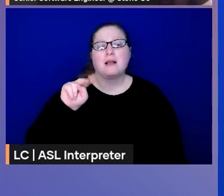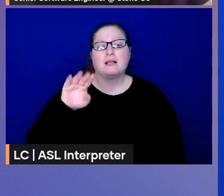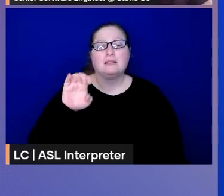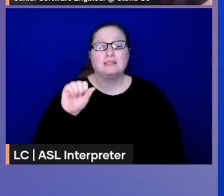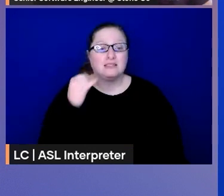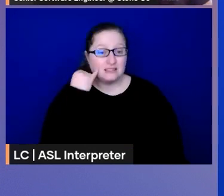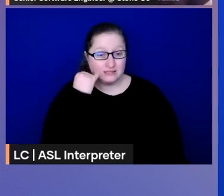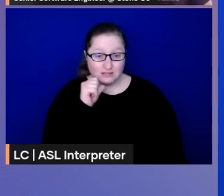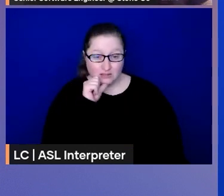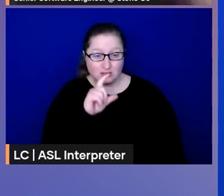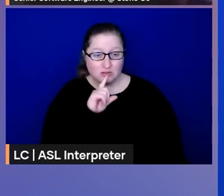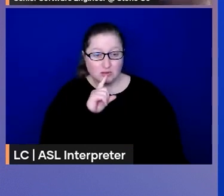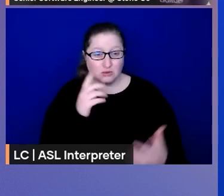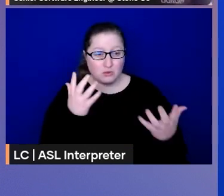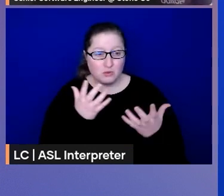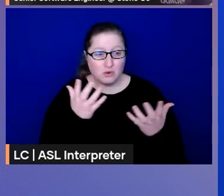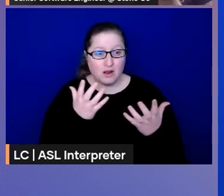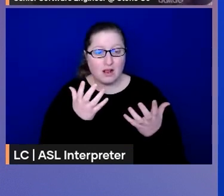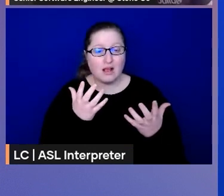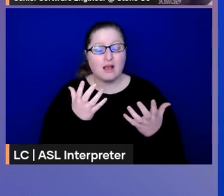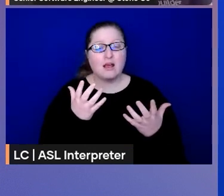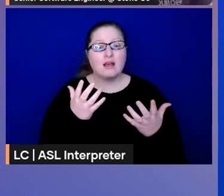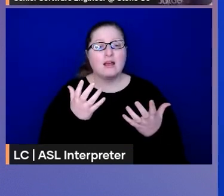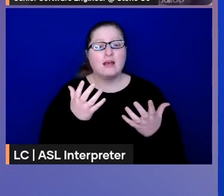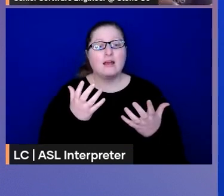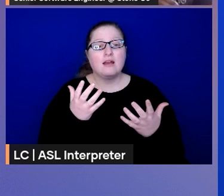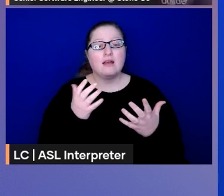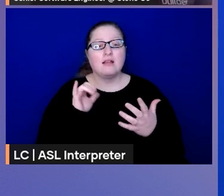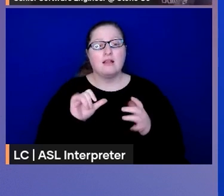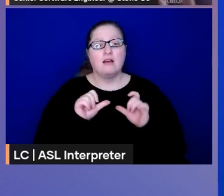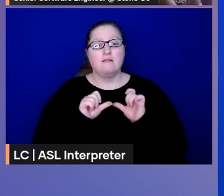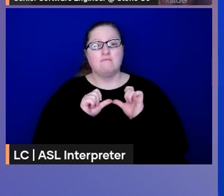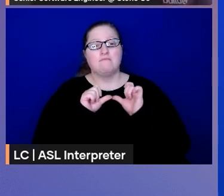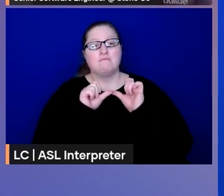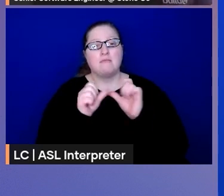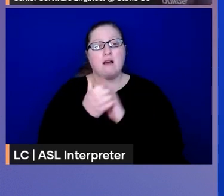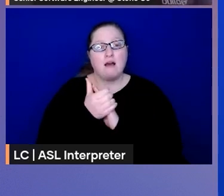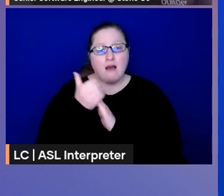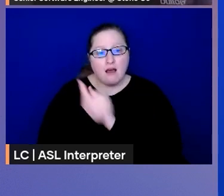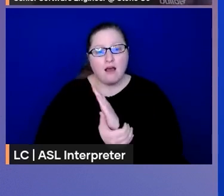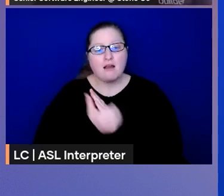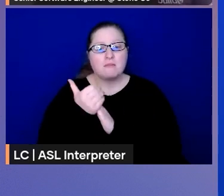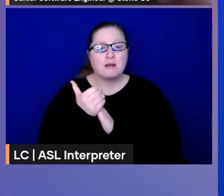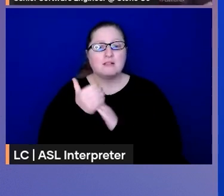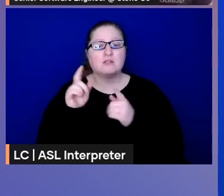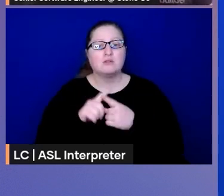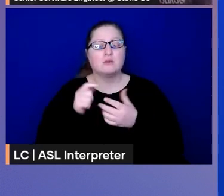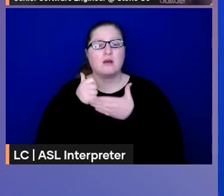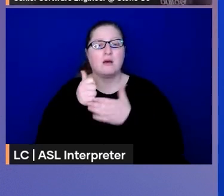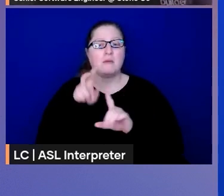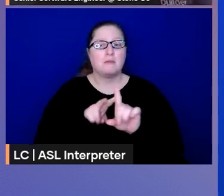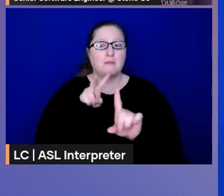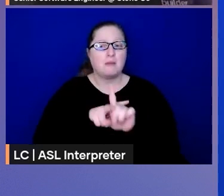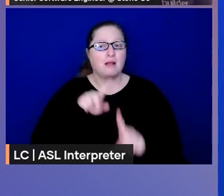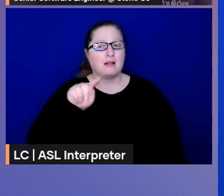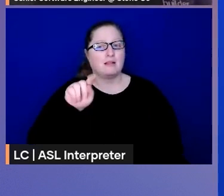Atlantis is an automation that helps you to deploy Terraform to your